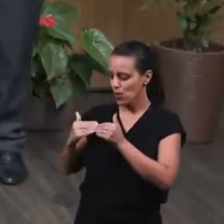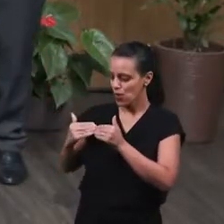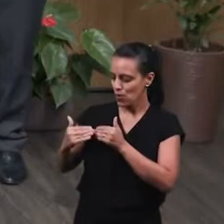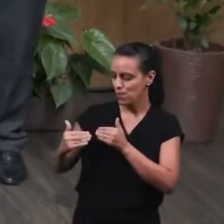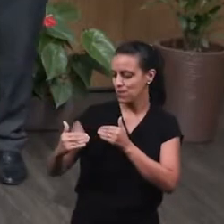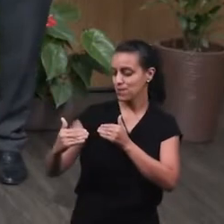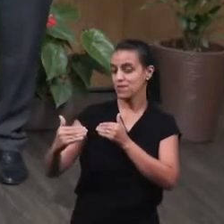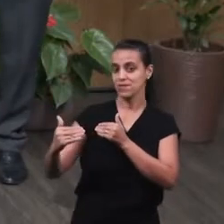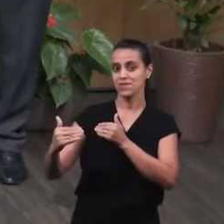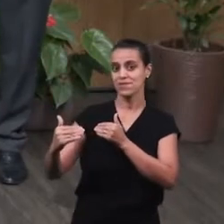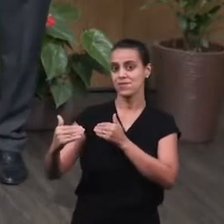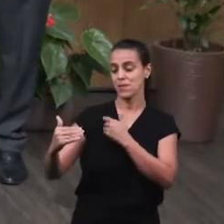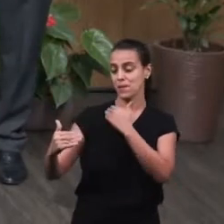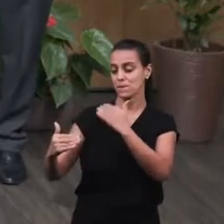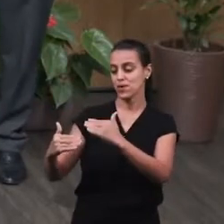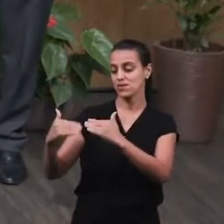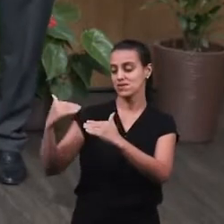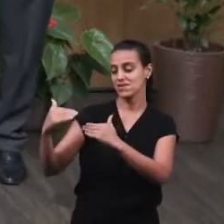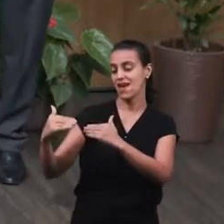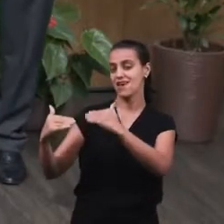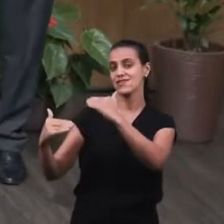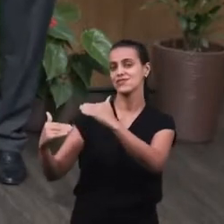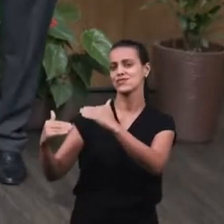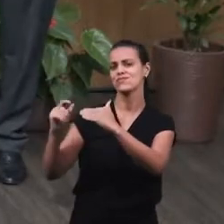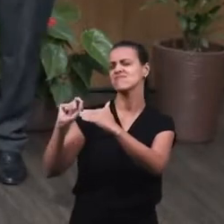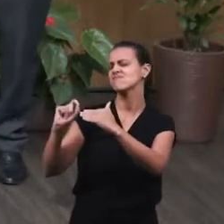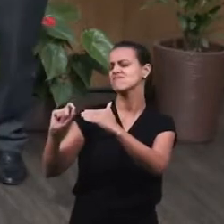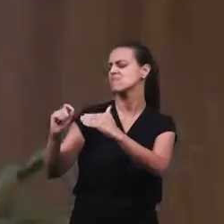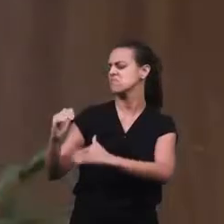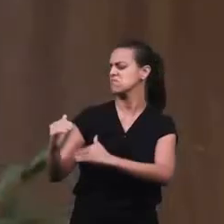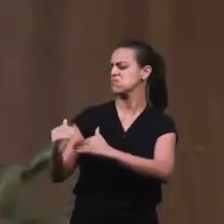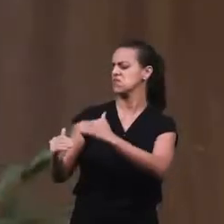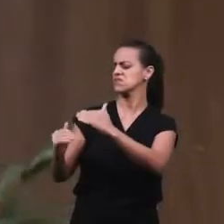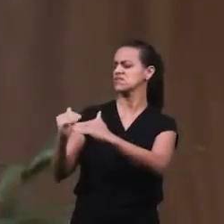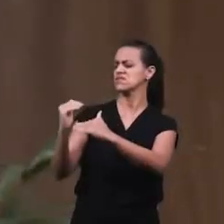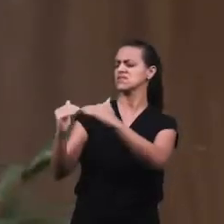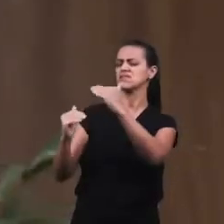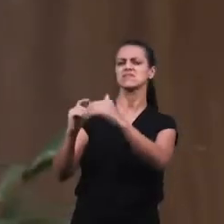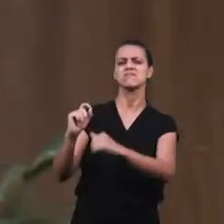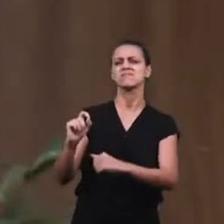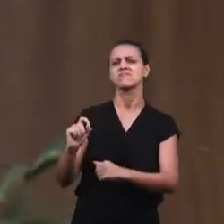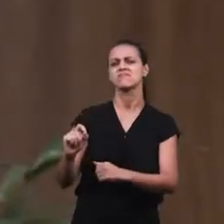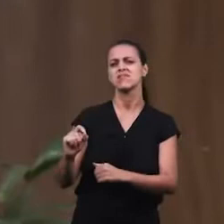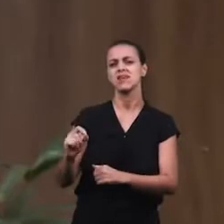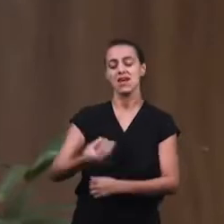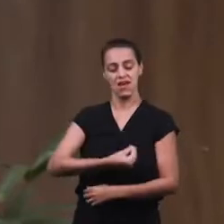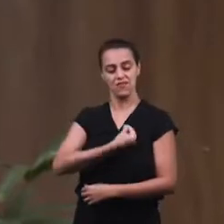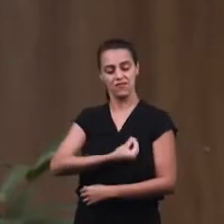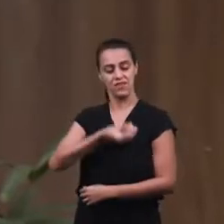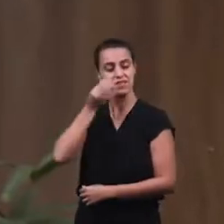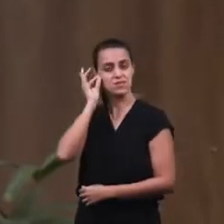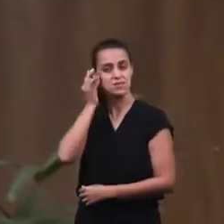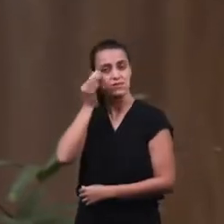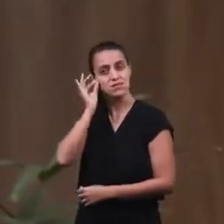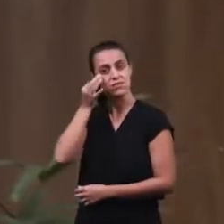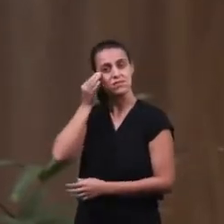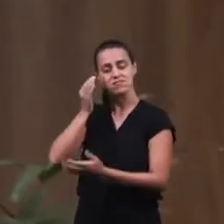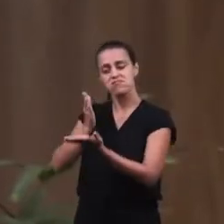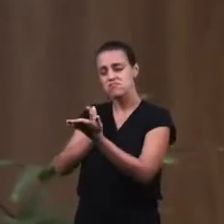the process begins. And what process is this? It is a spiritual life. It is the walk.